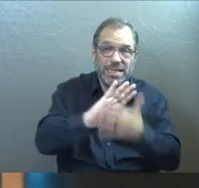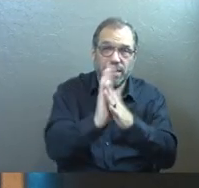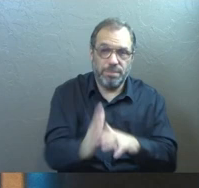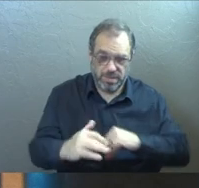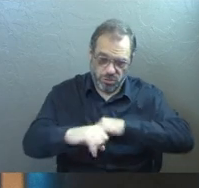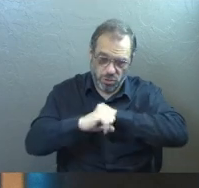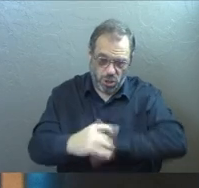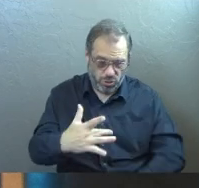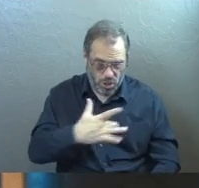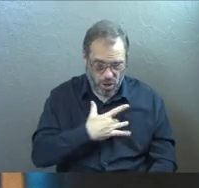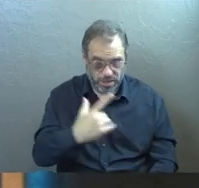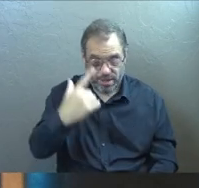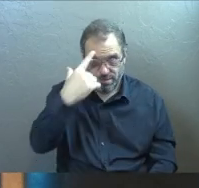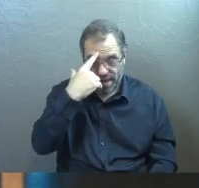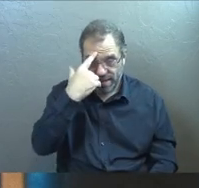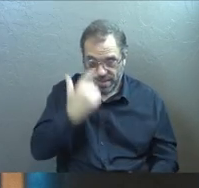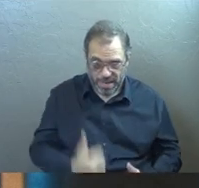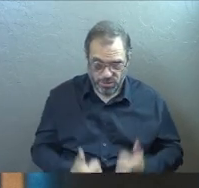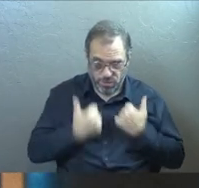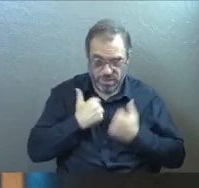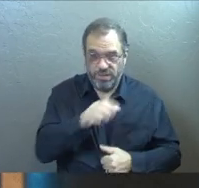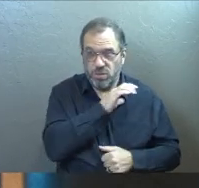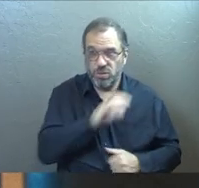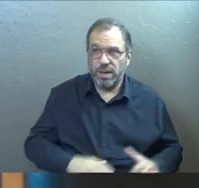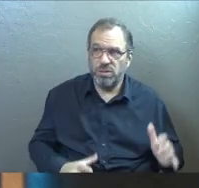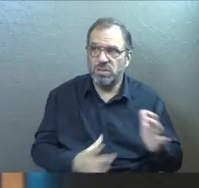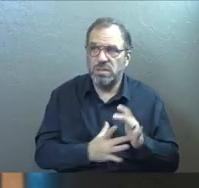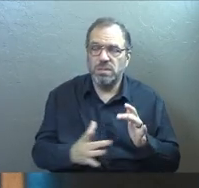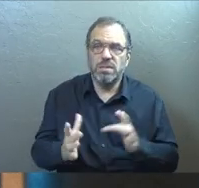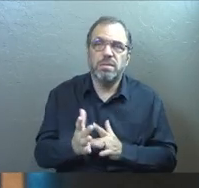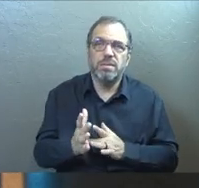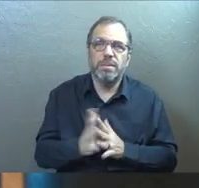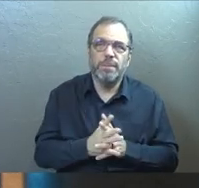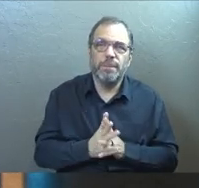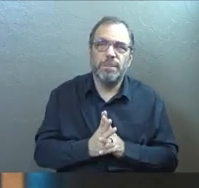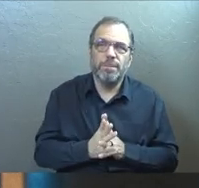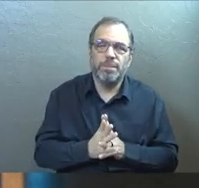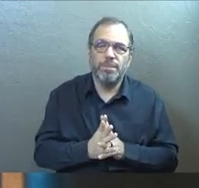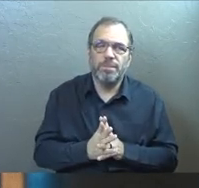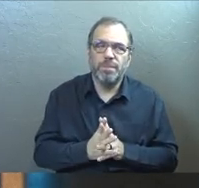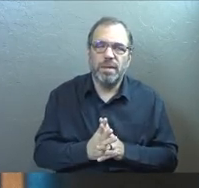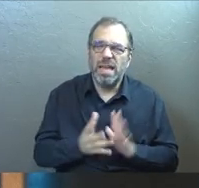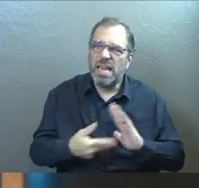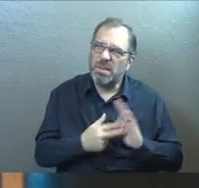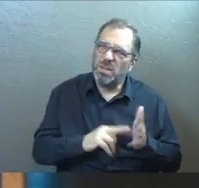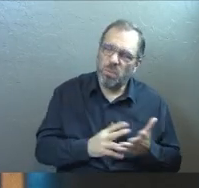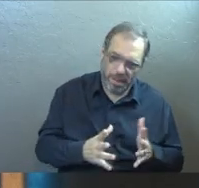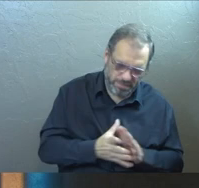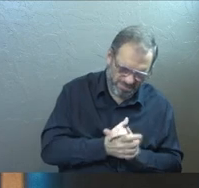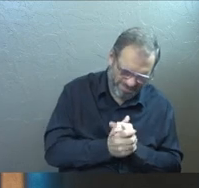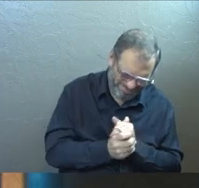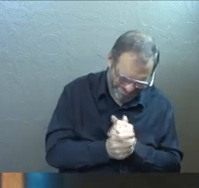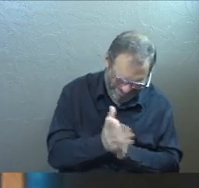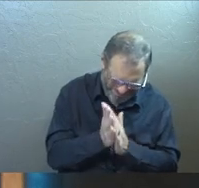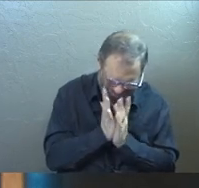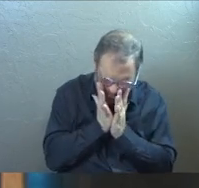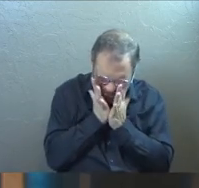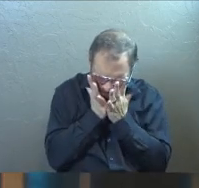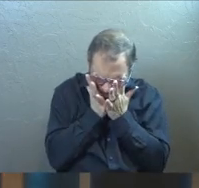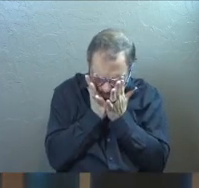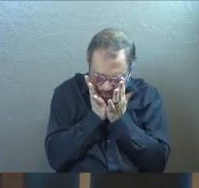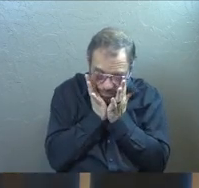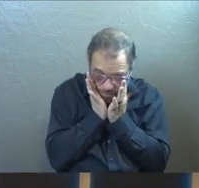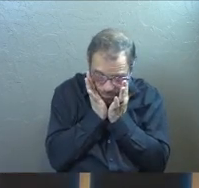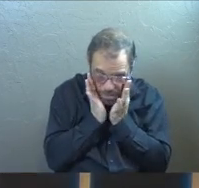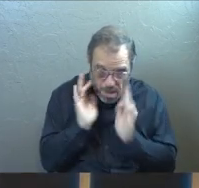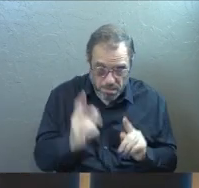will guard your hearts and minds as you live in Christ Jesus. So what's he saying? He's saying, like, sometimes